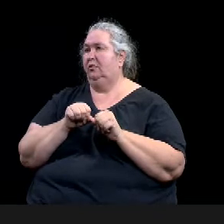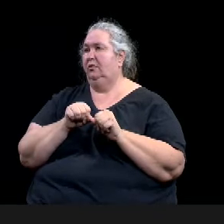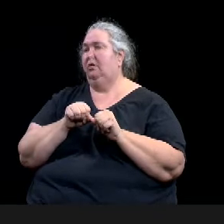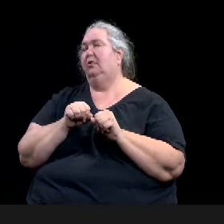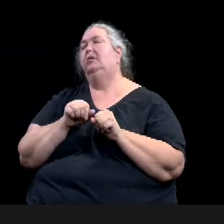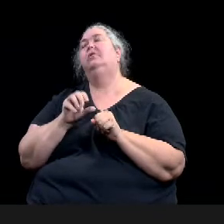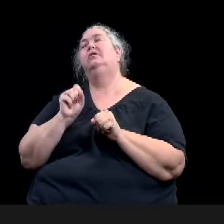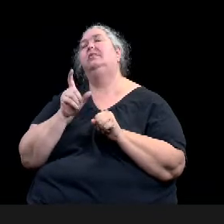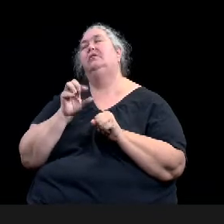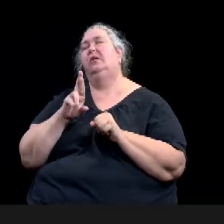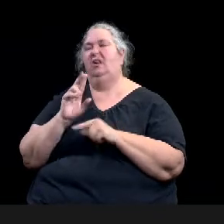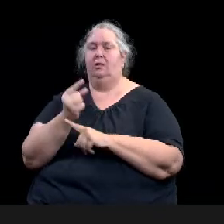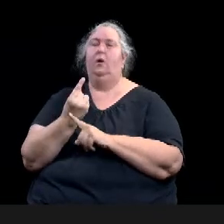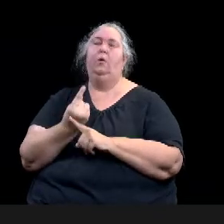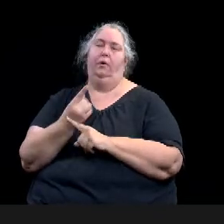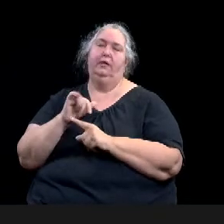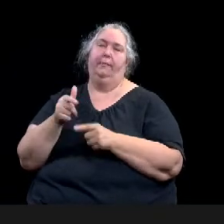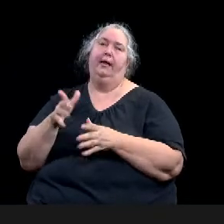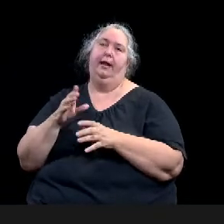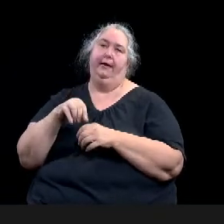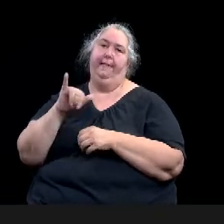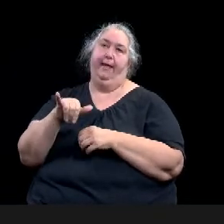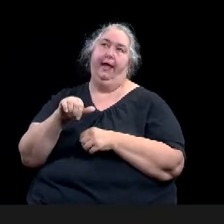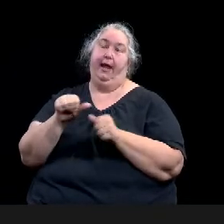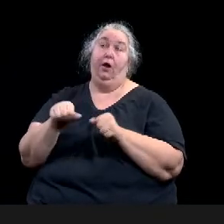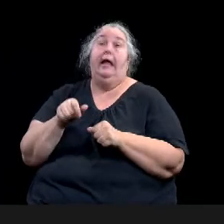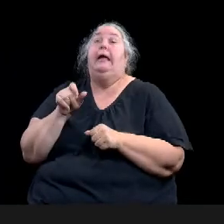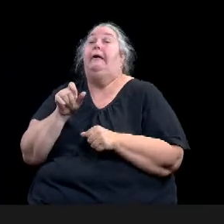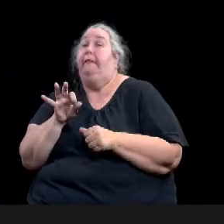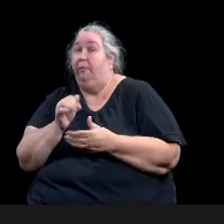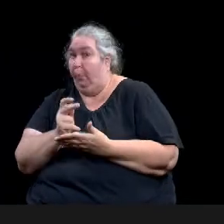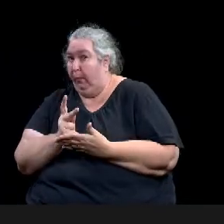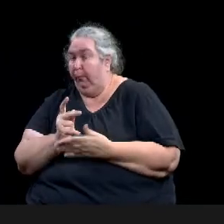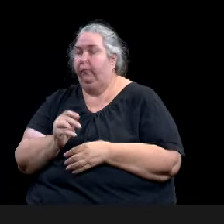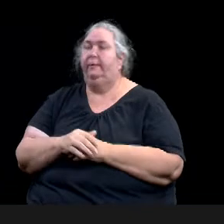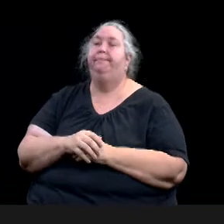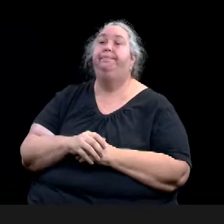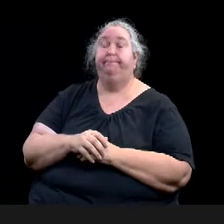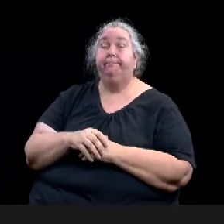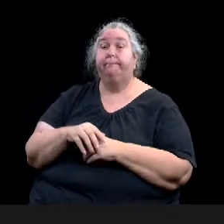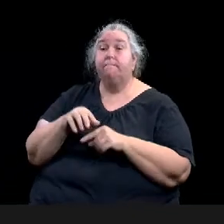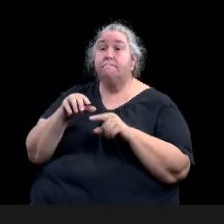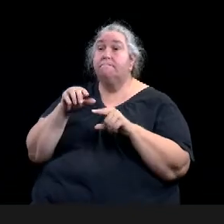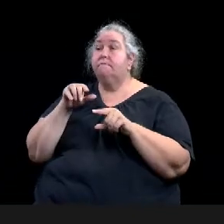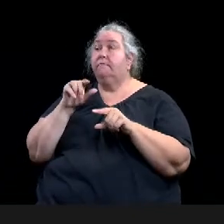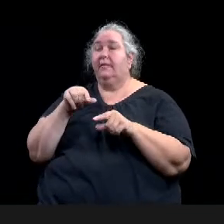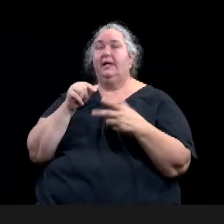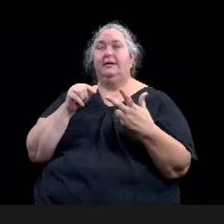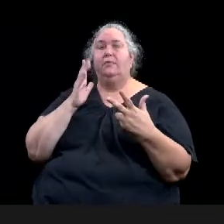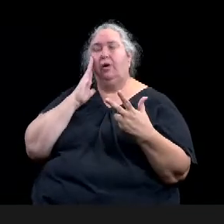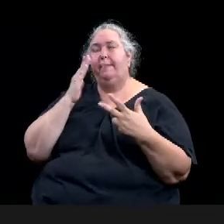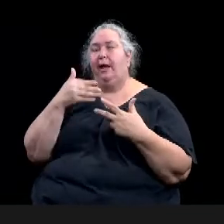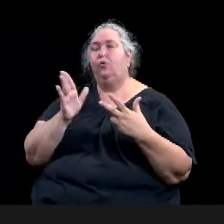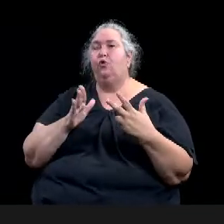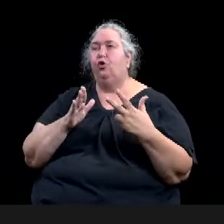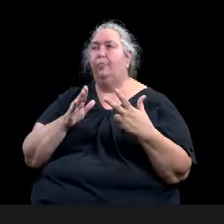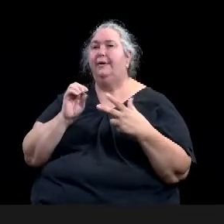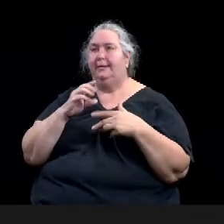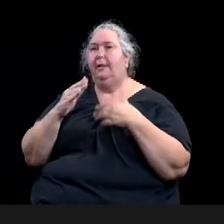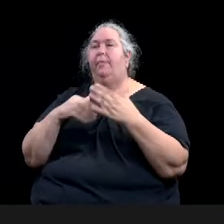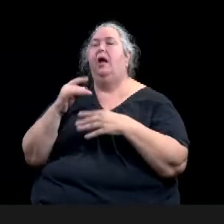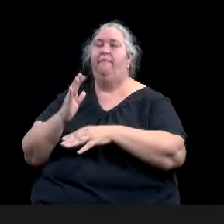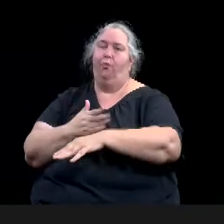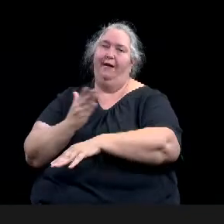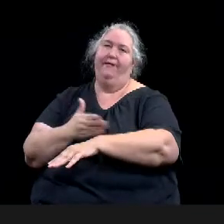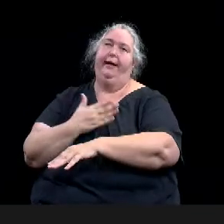-bedroom home that, uh, in the process of being renovated. Uh, it does have, uh, uh, parking, uh, available. There, there's actually some parking